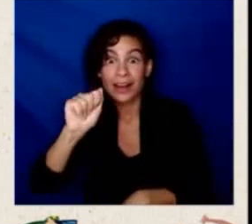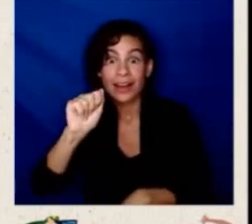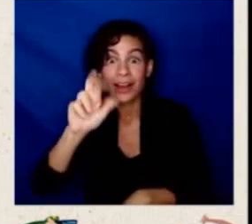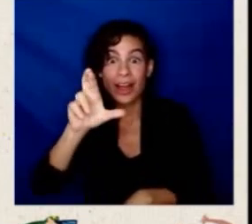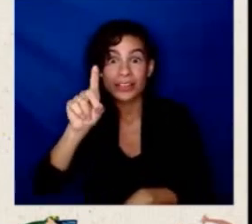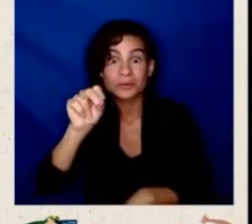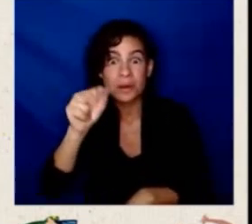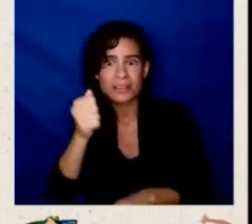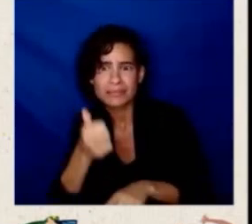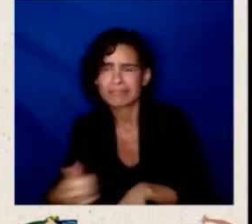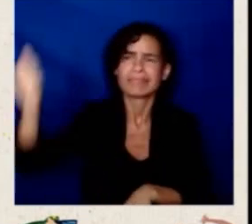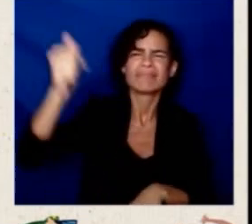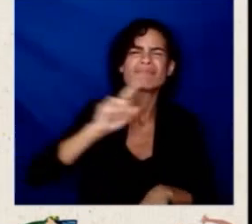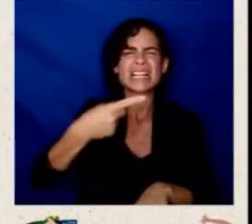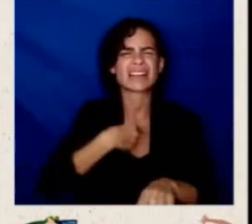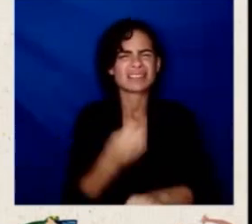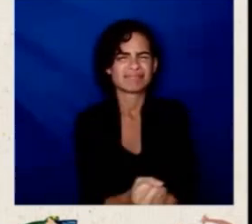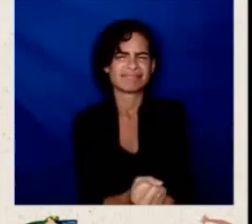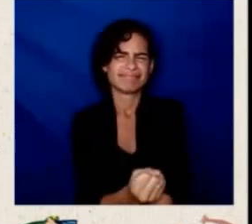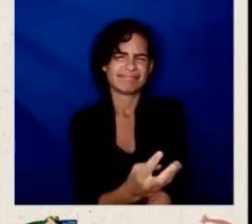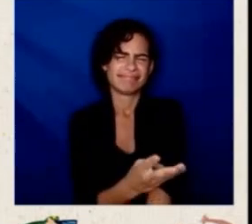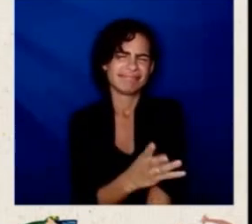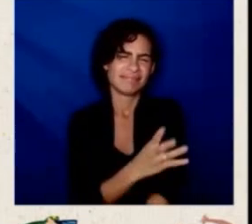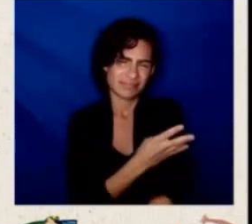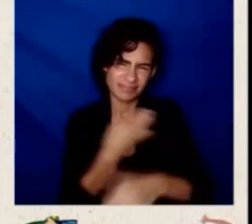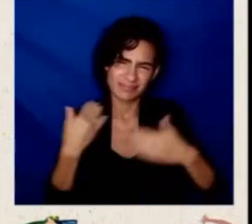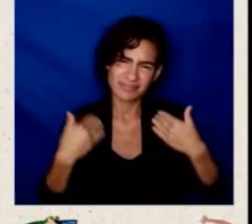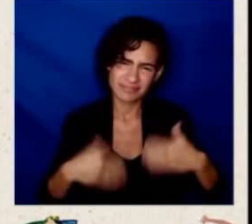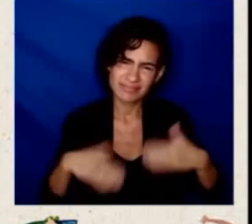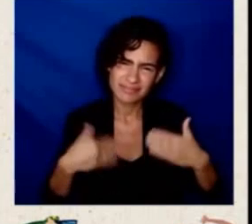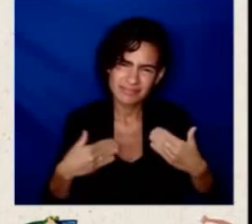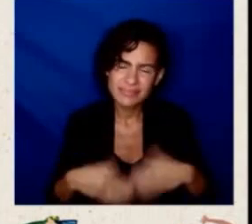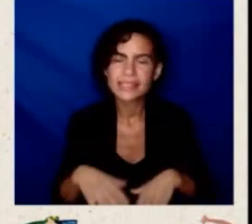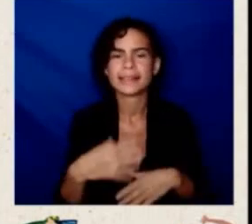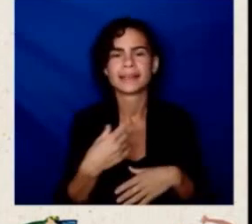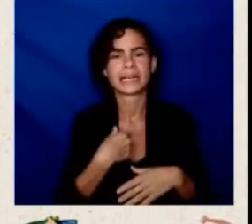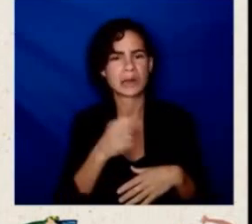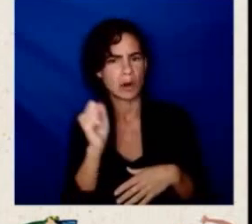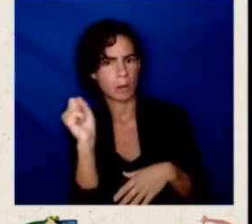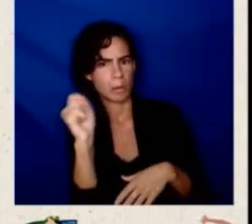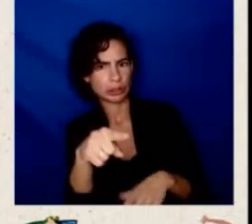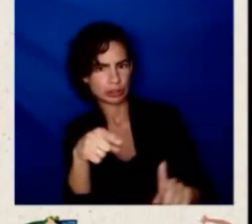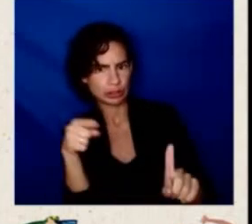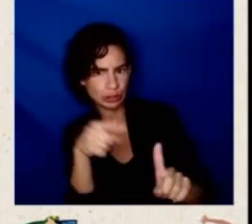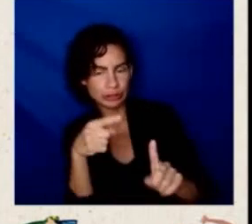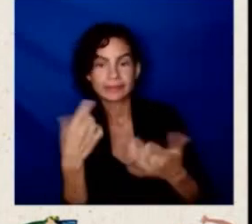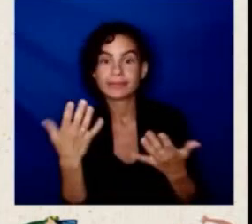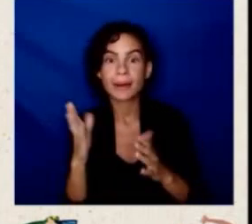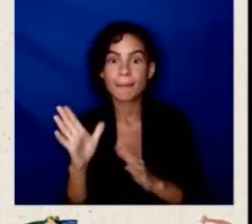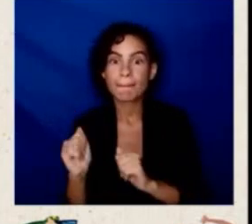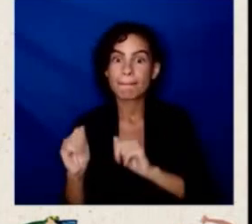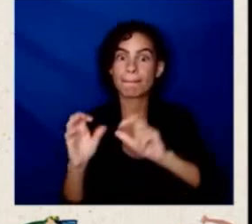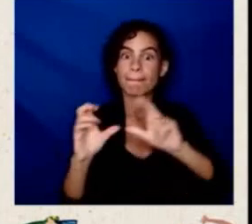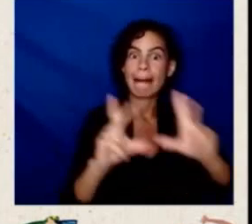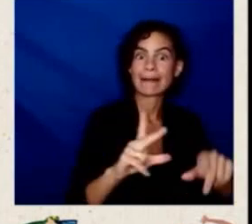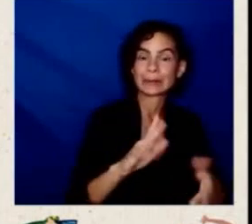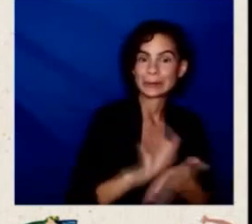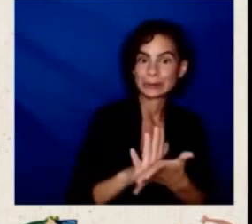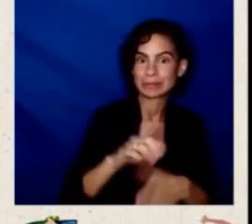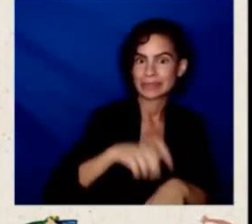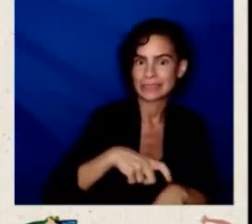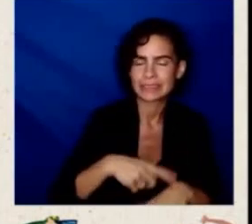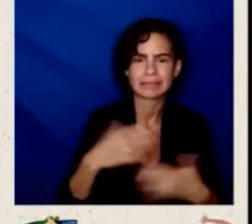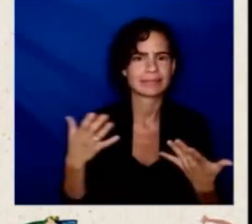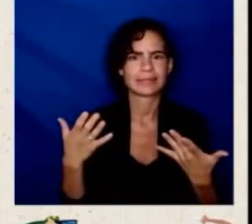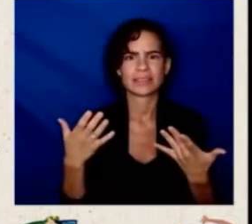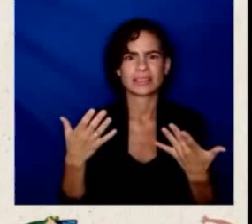Secretary Cardona, this back-to-school season has truly been unlike any other, filled with hope and excitement as our students return to our